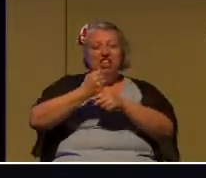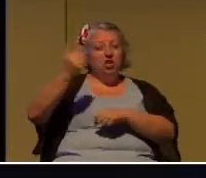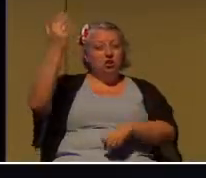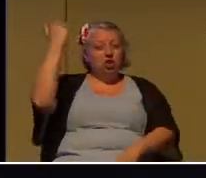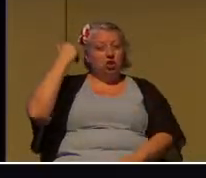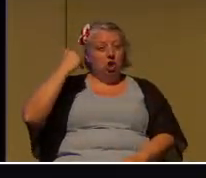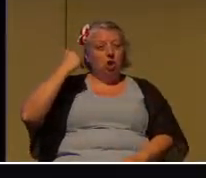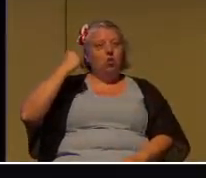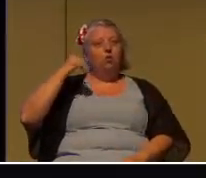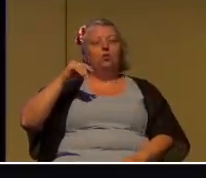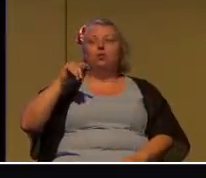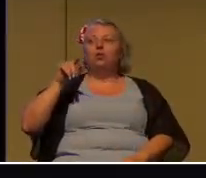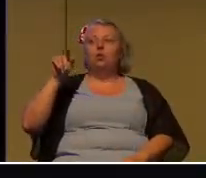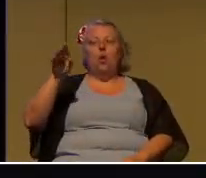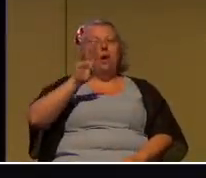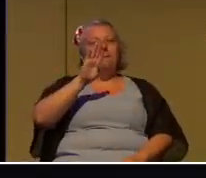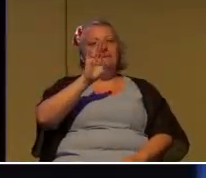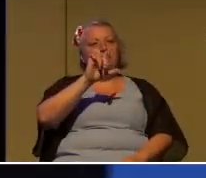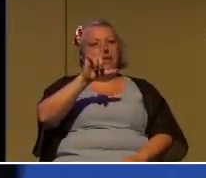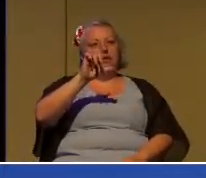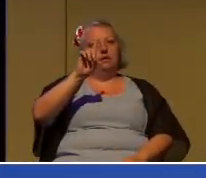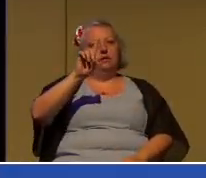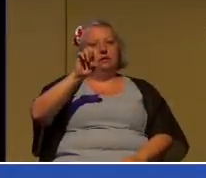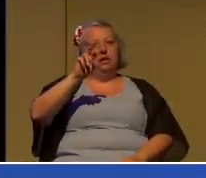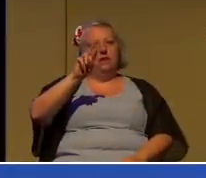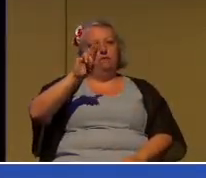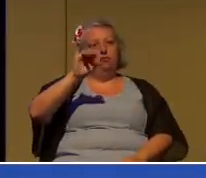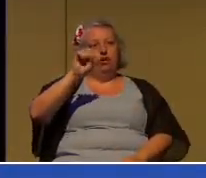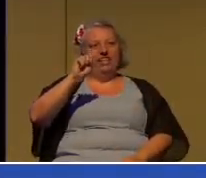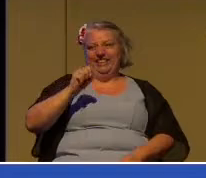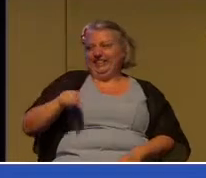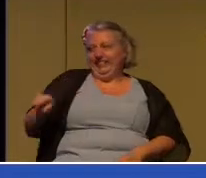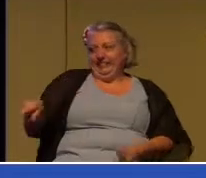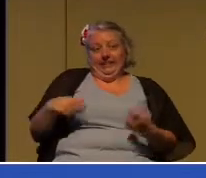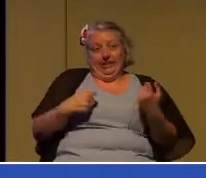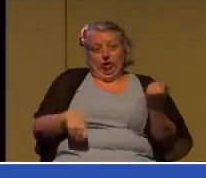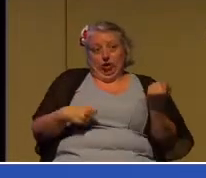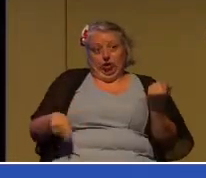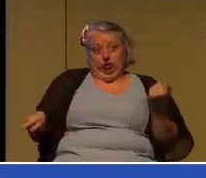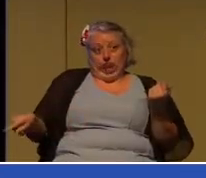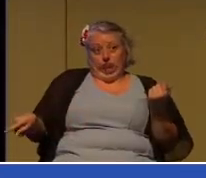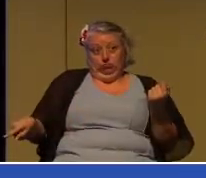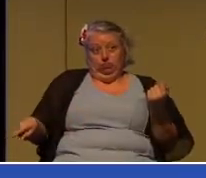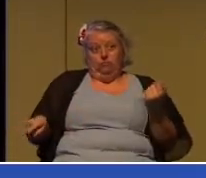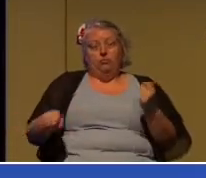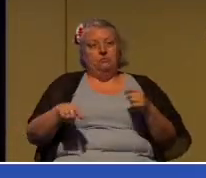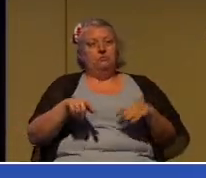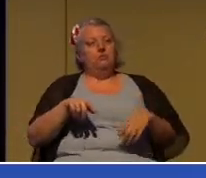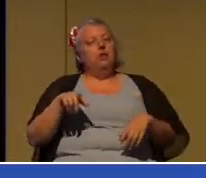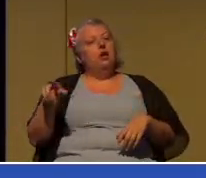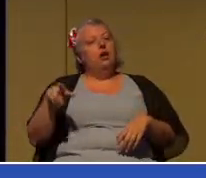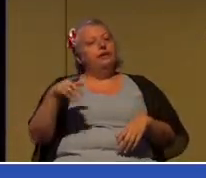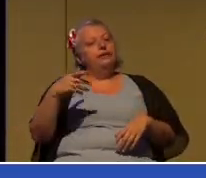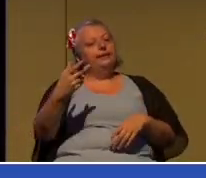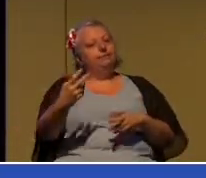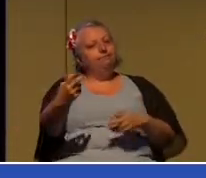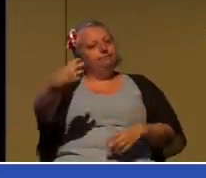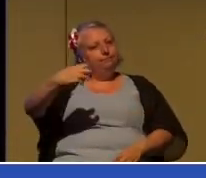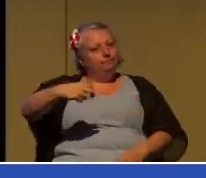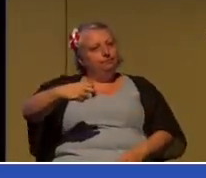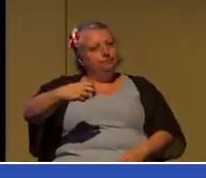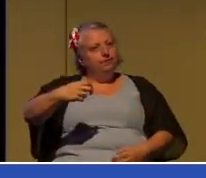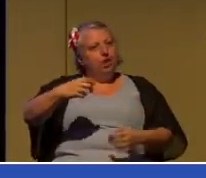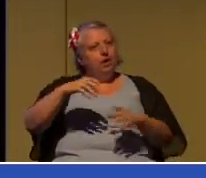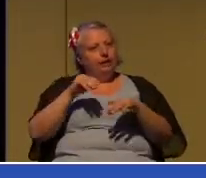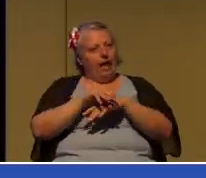go to Grace Chapel in Sterling to help them in their worship. We sat down and we talked about it together